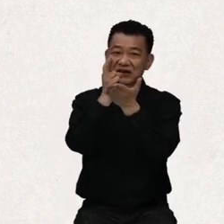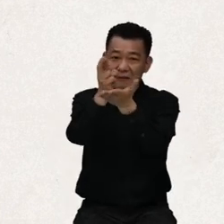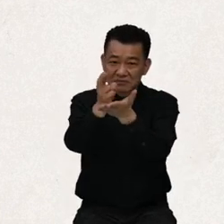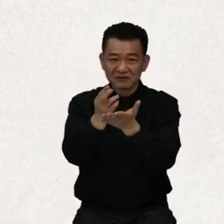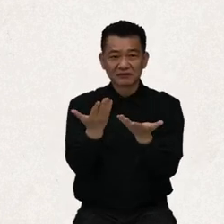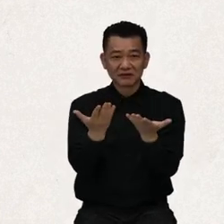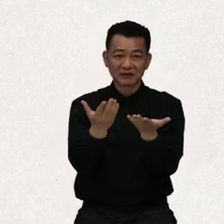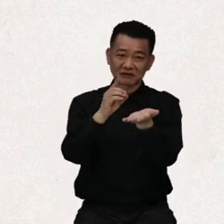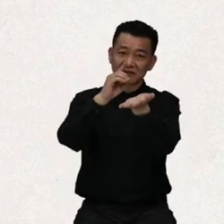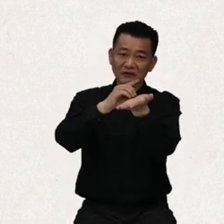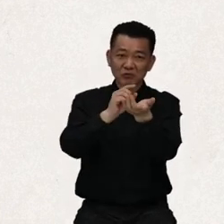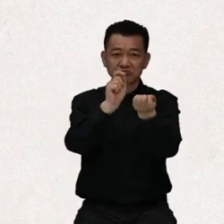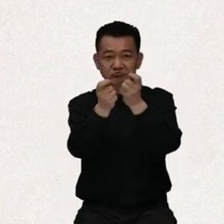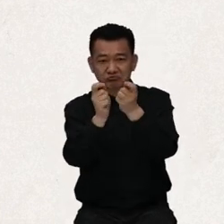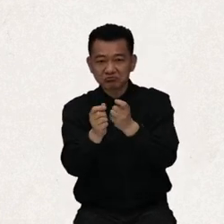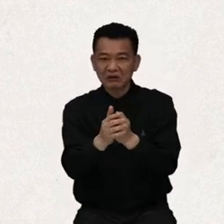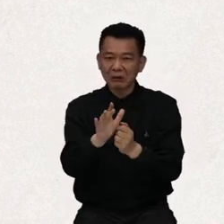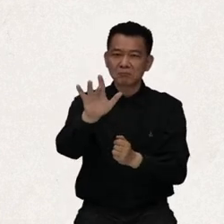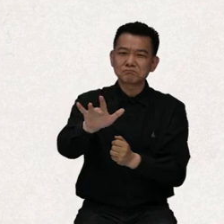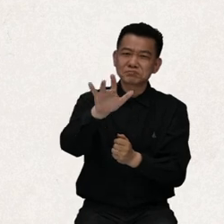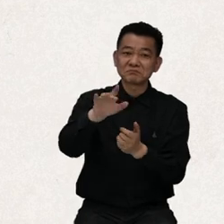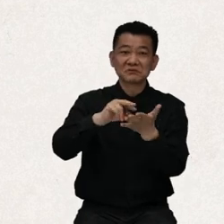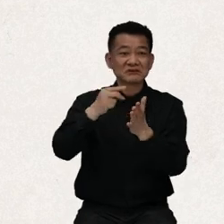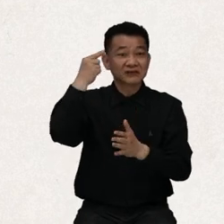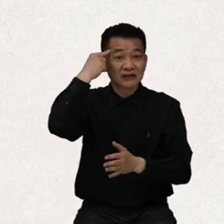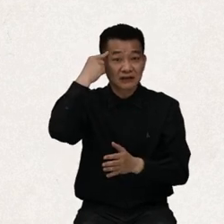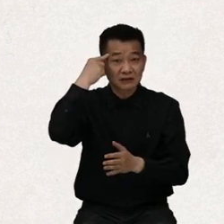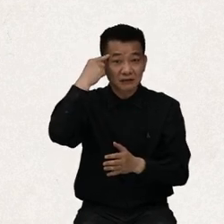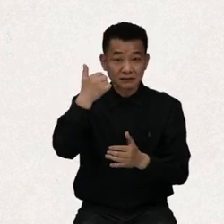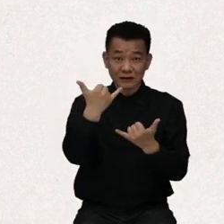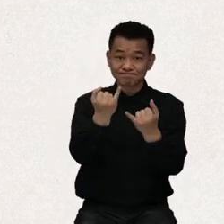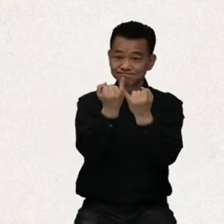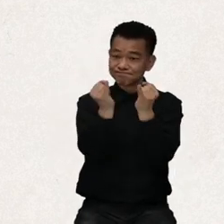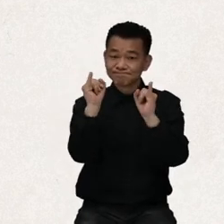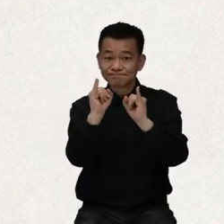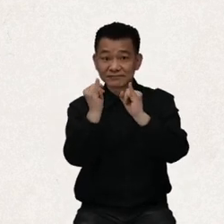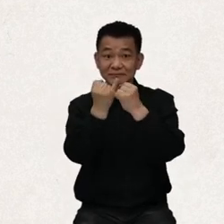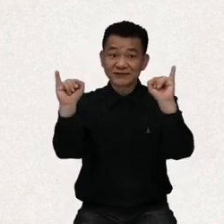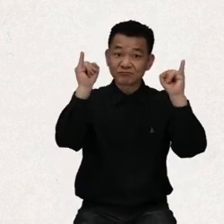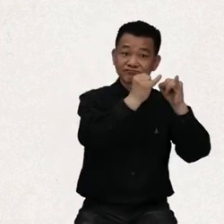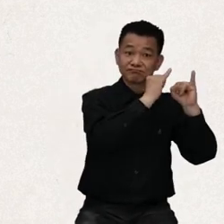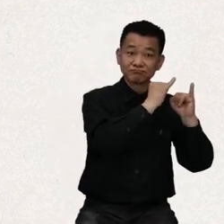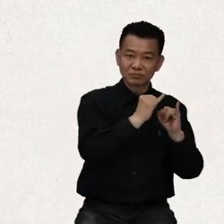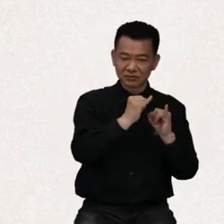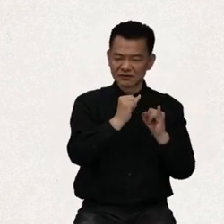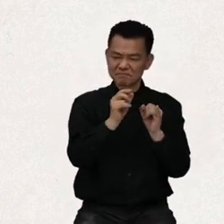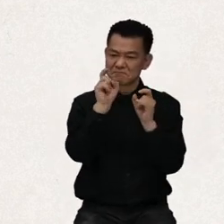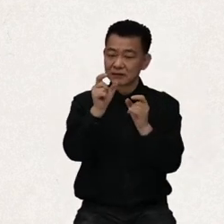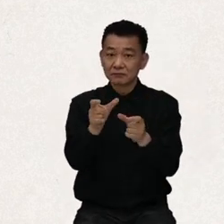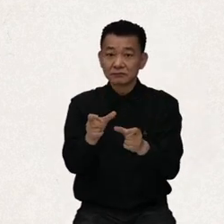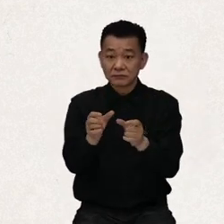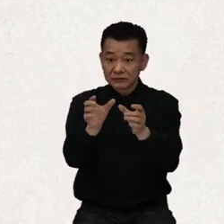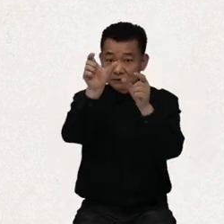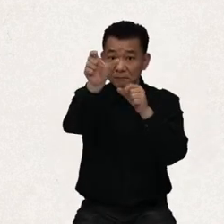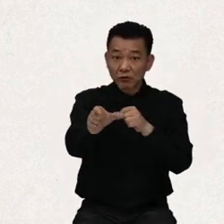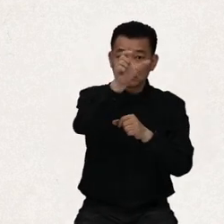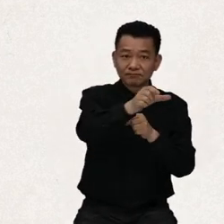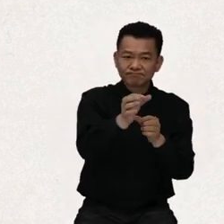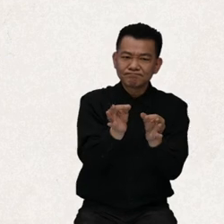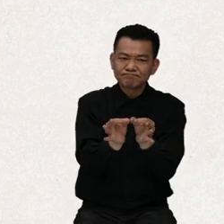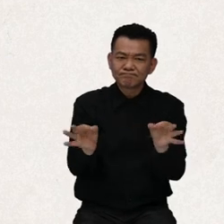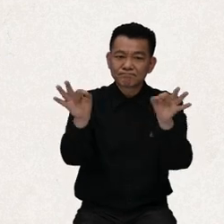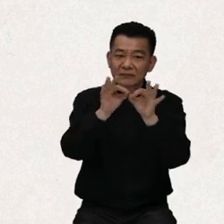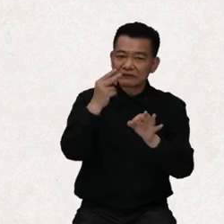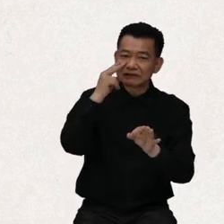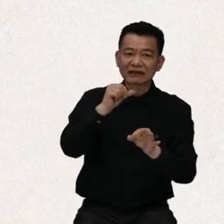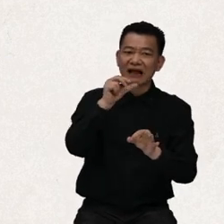rehabilitation, and medical services. Because of the social atmosphere, that did not see them as independent and dignified